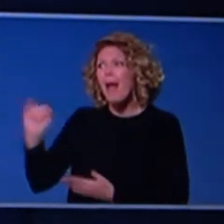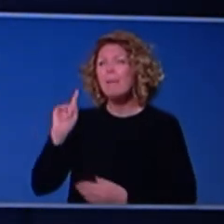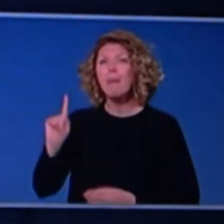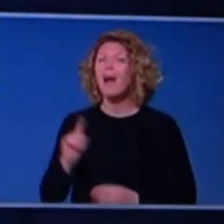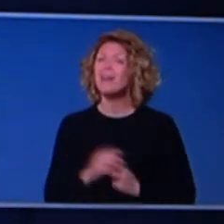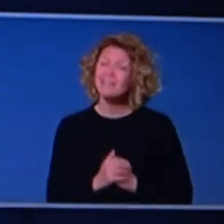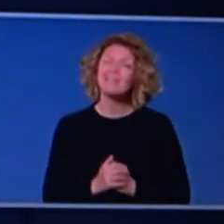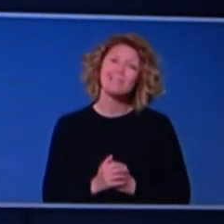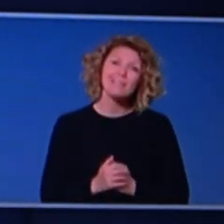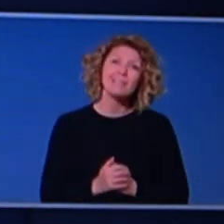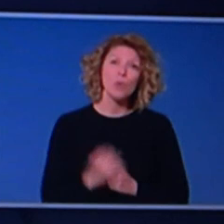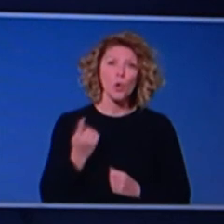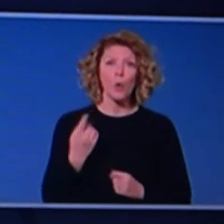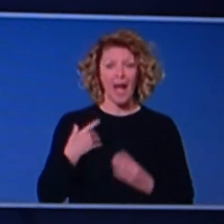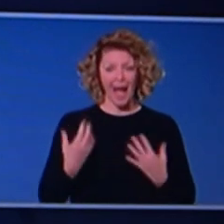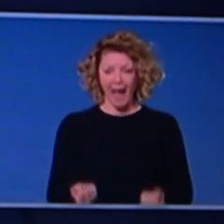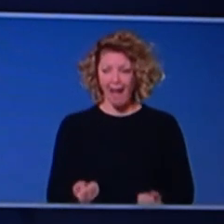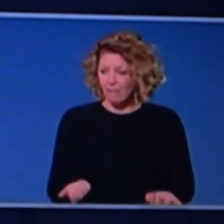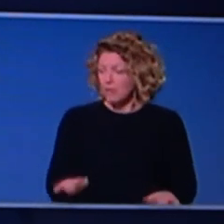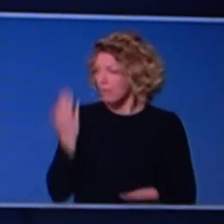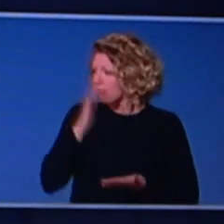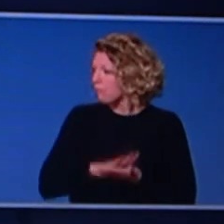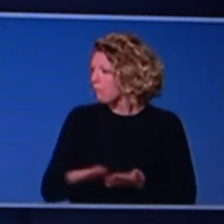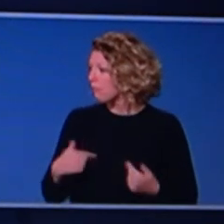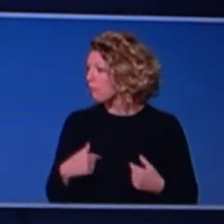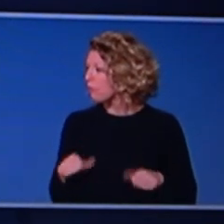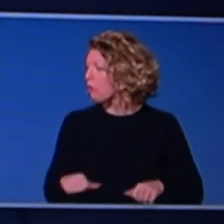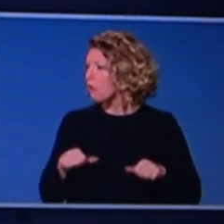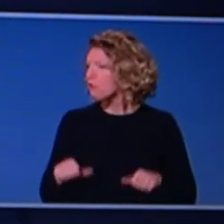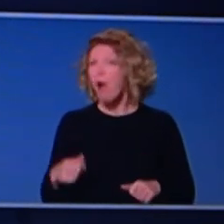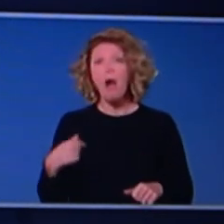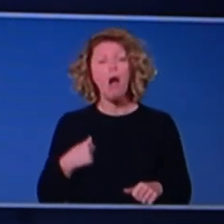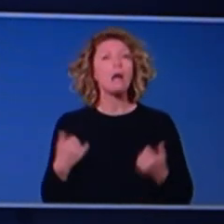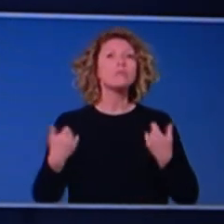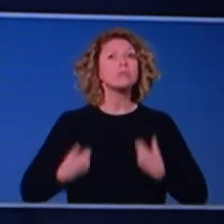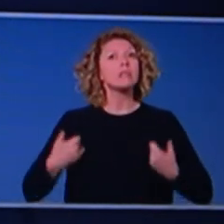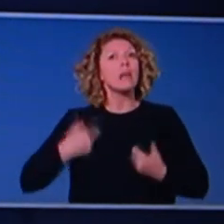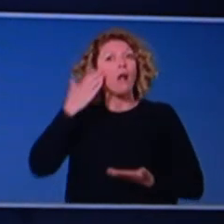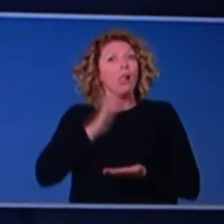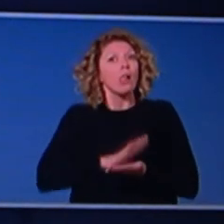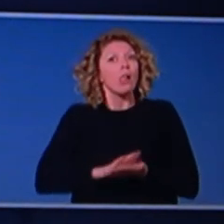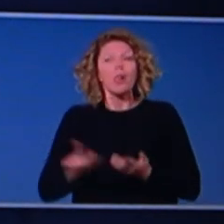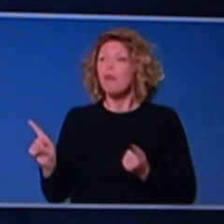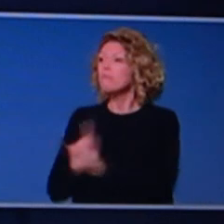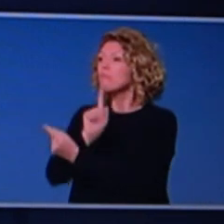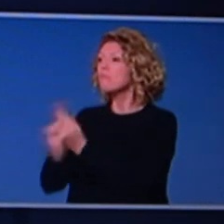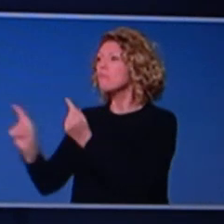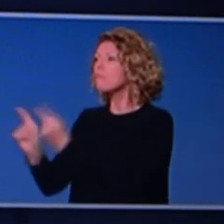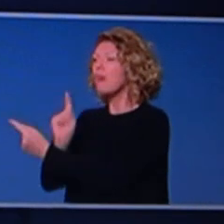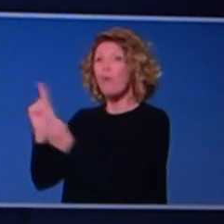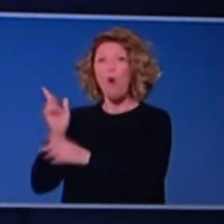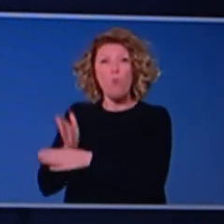where somebody who was asymptomatic, but obviously had a very high viral load, was in contact with people for six days,